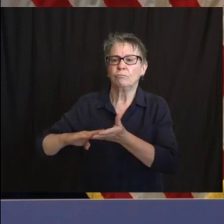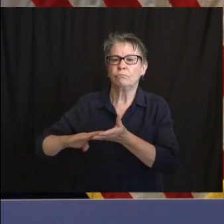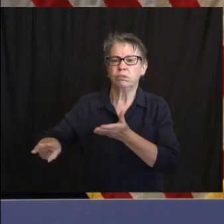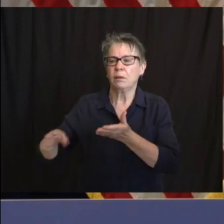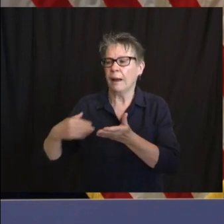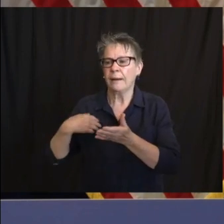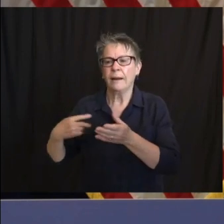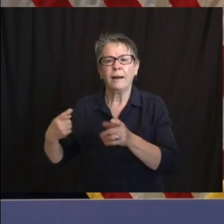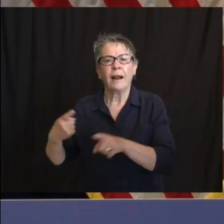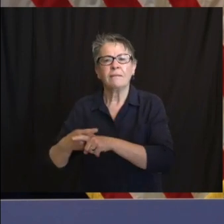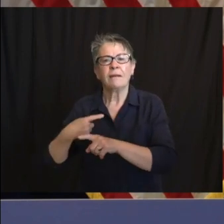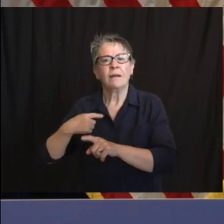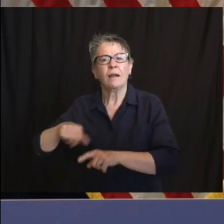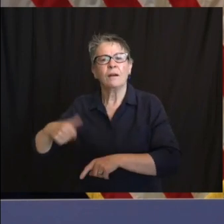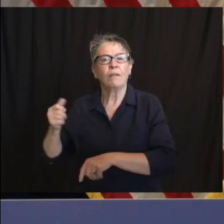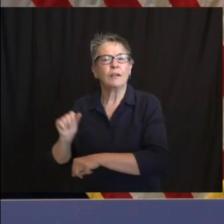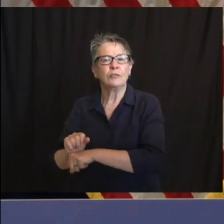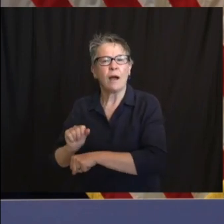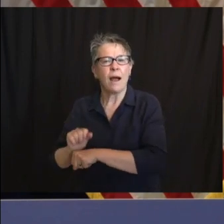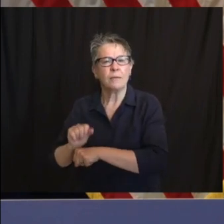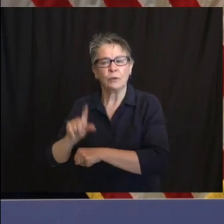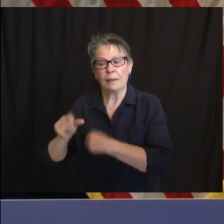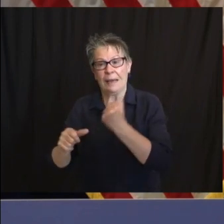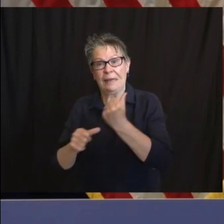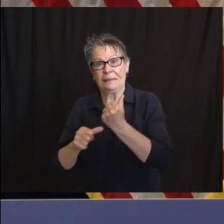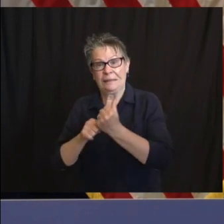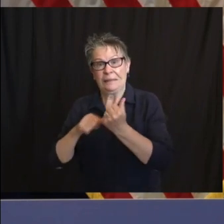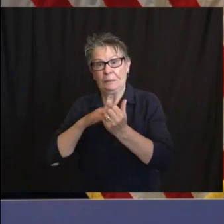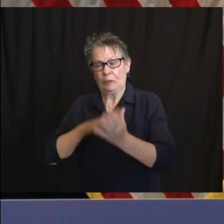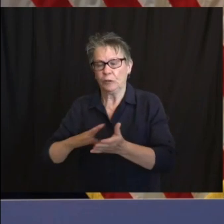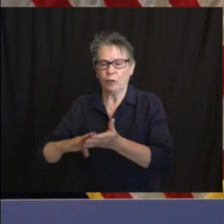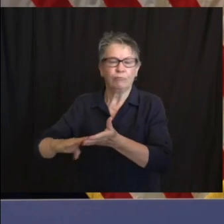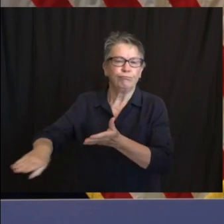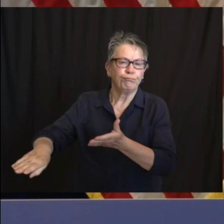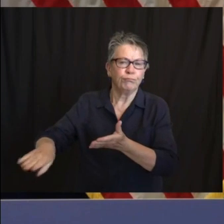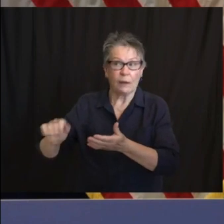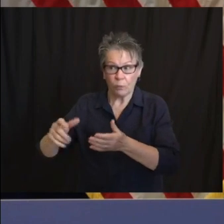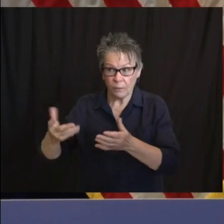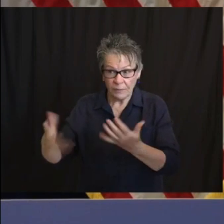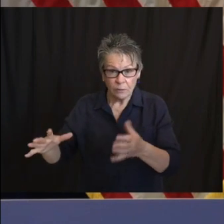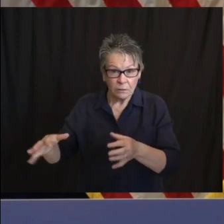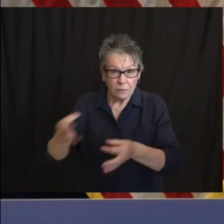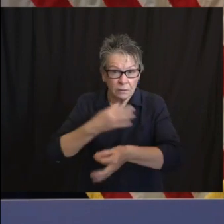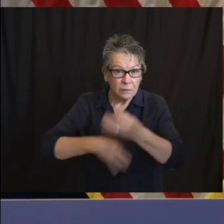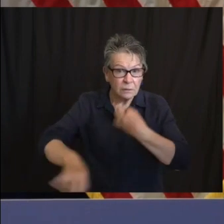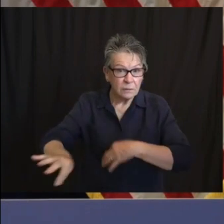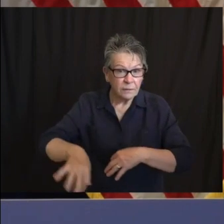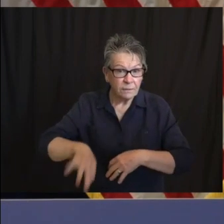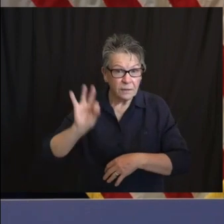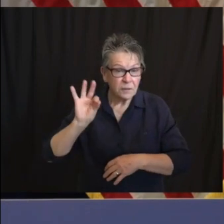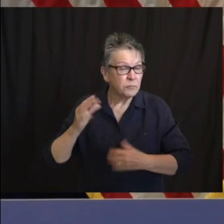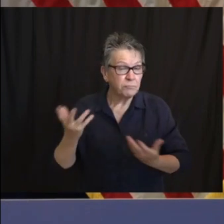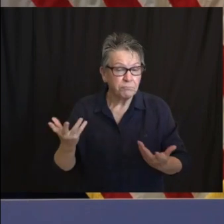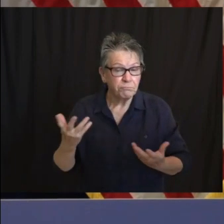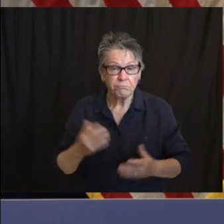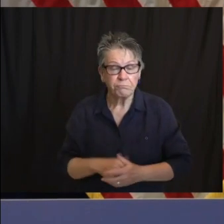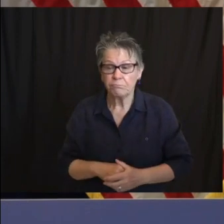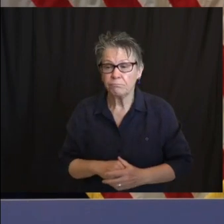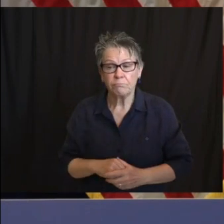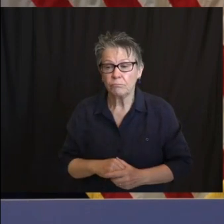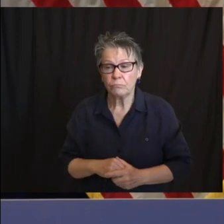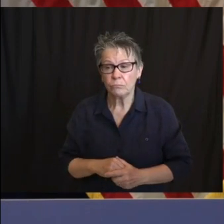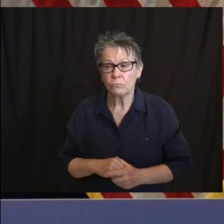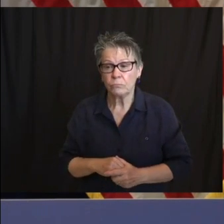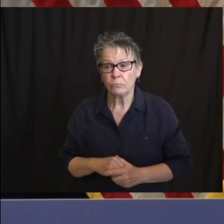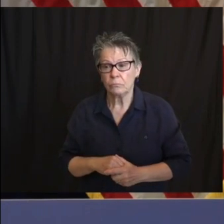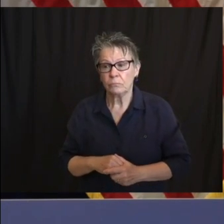I know for sure, just to answer one question, Matt does not have a second job. has no time for that. So, listen,